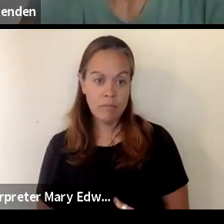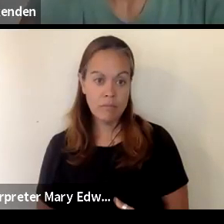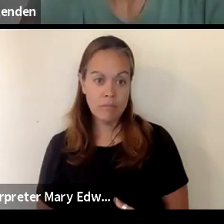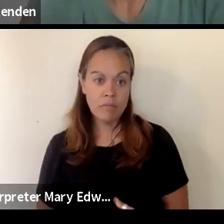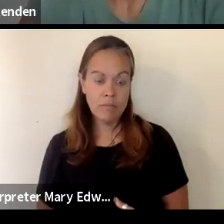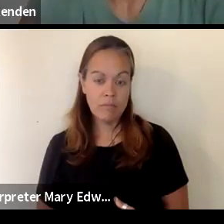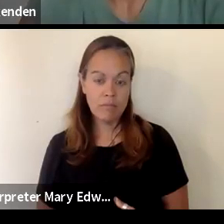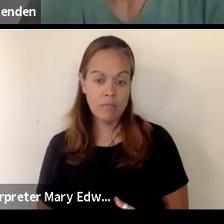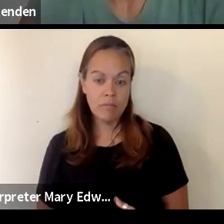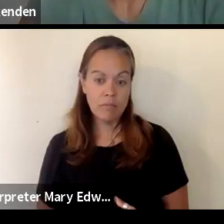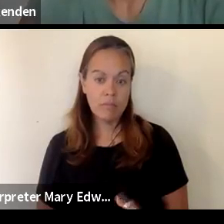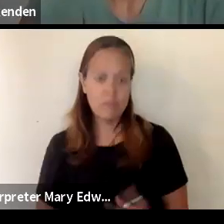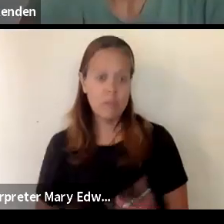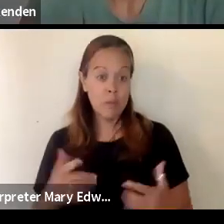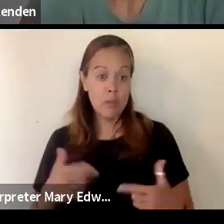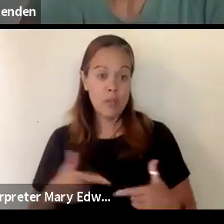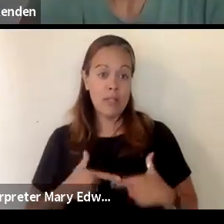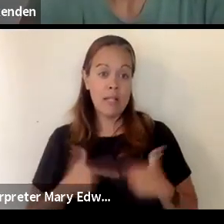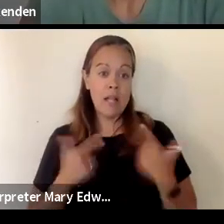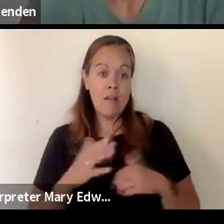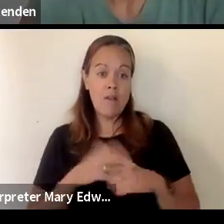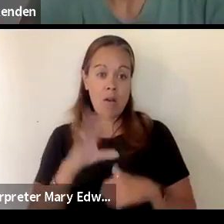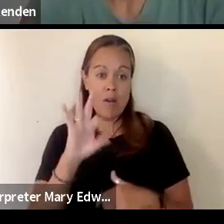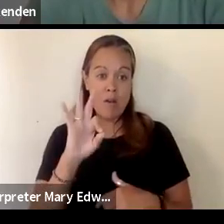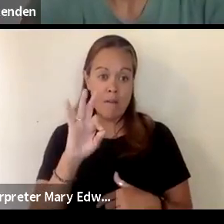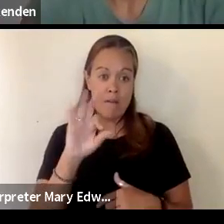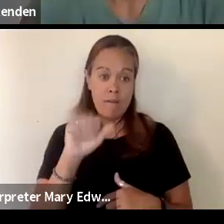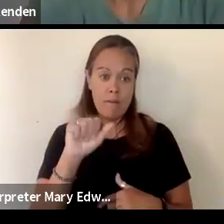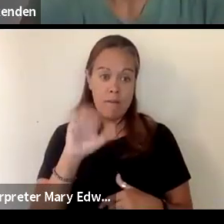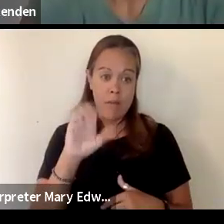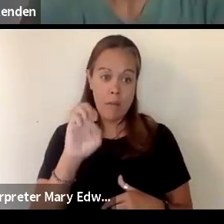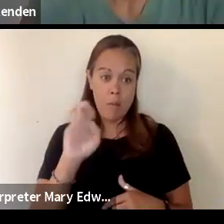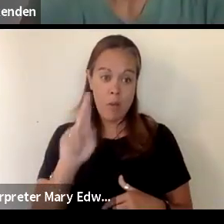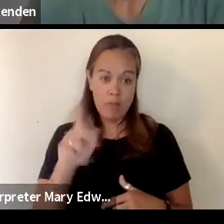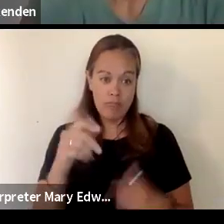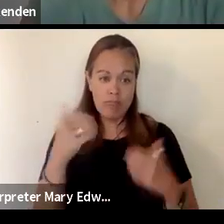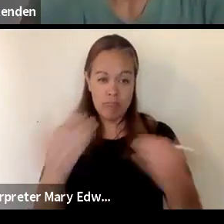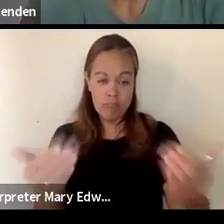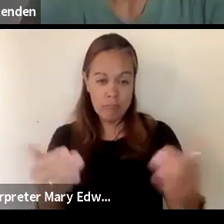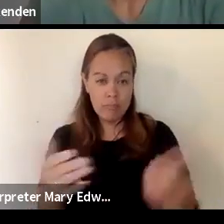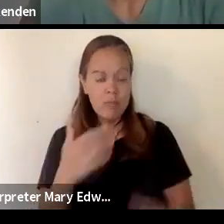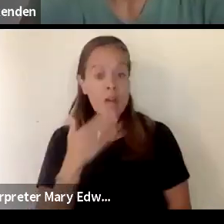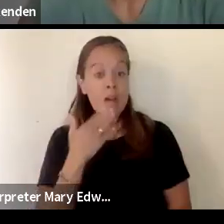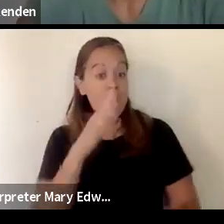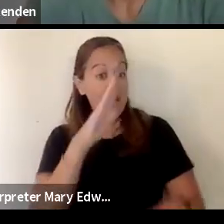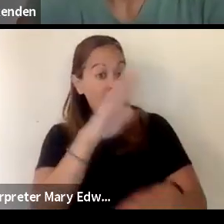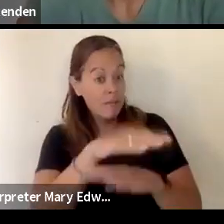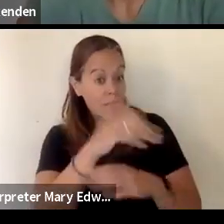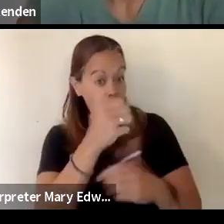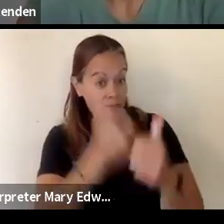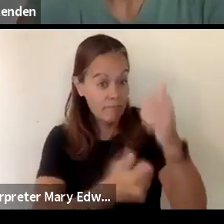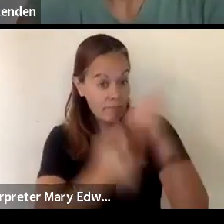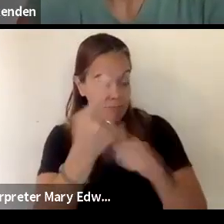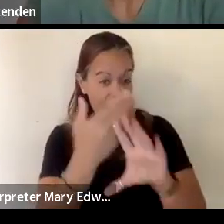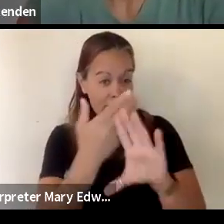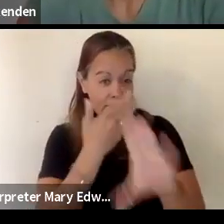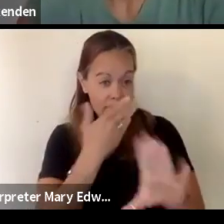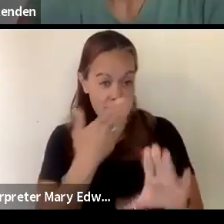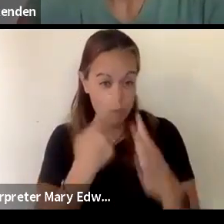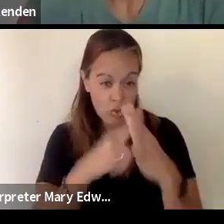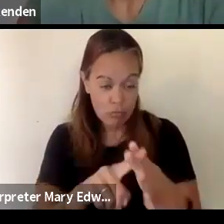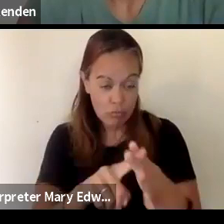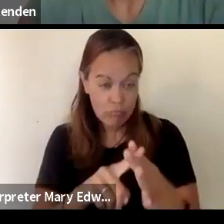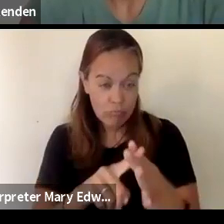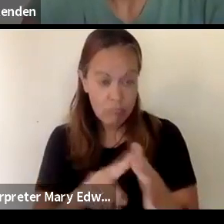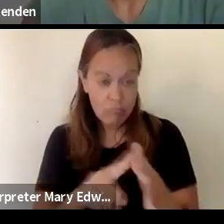we're now live on facebook you can go ahead okay well good afternoon everyone before we get started we would